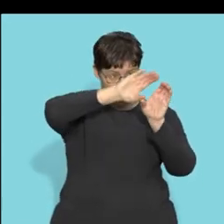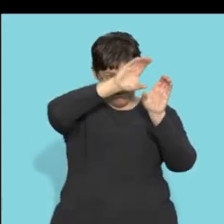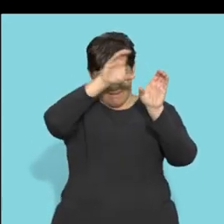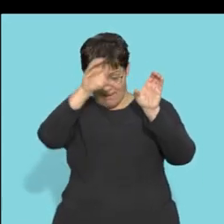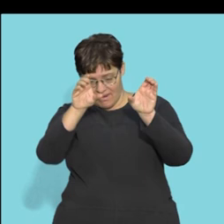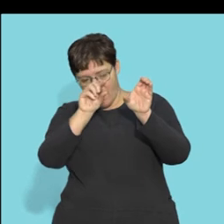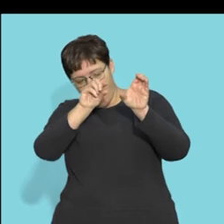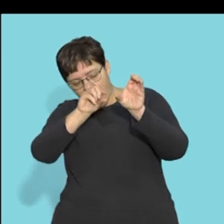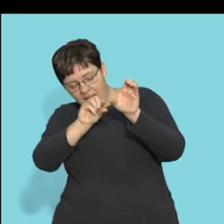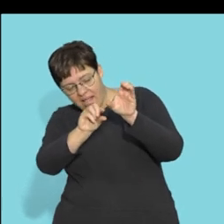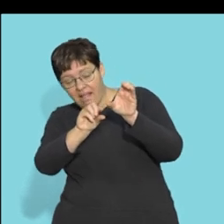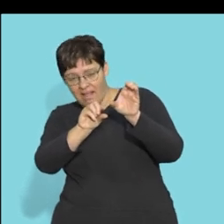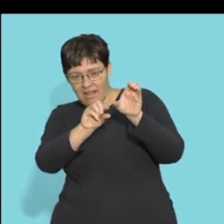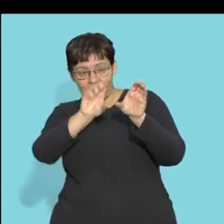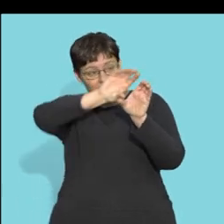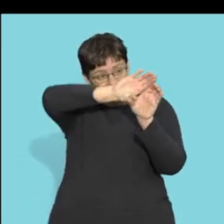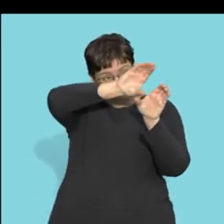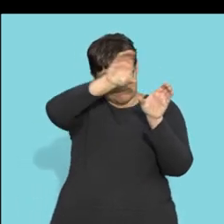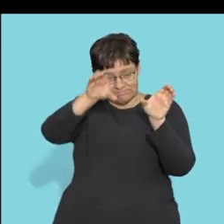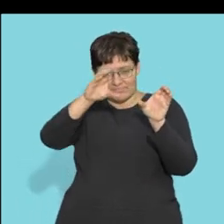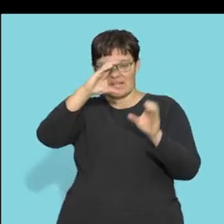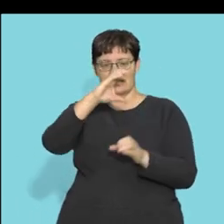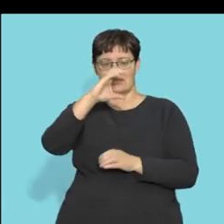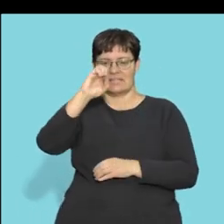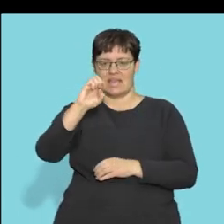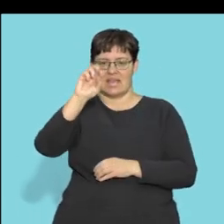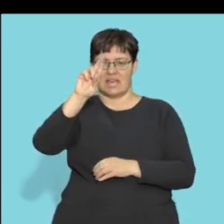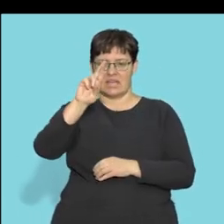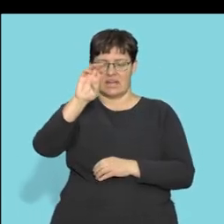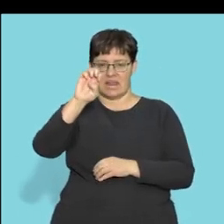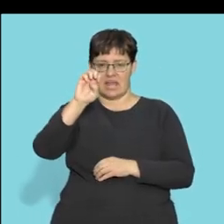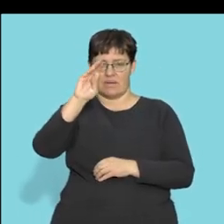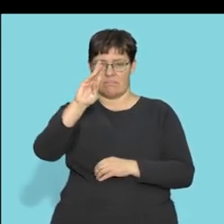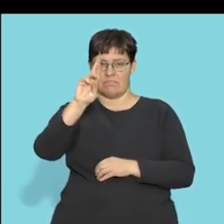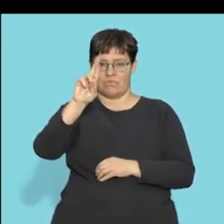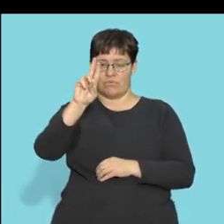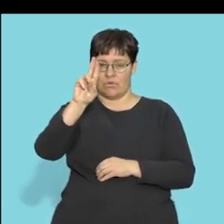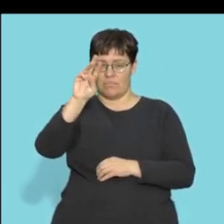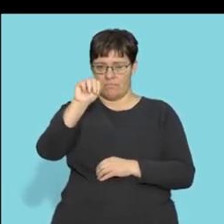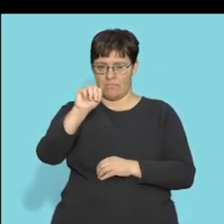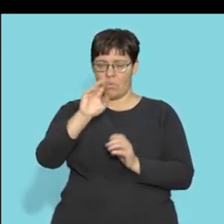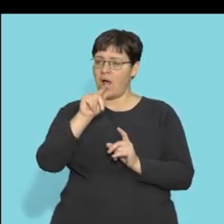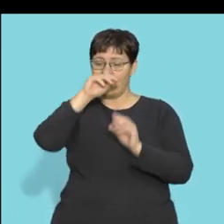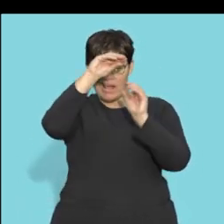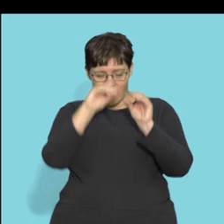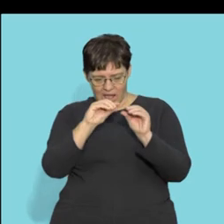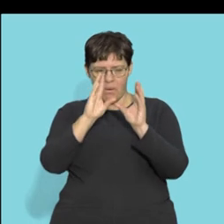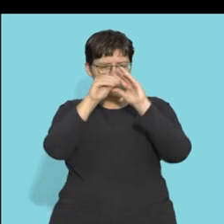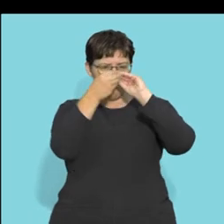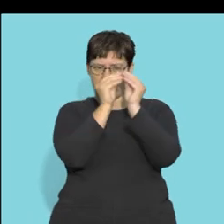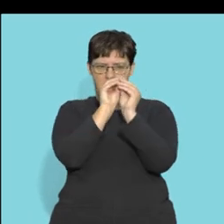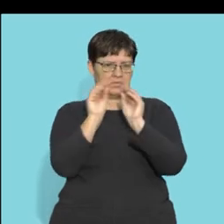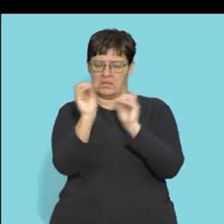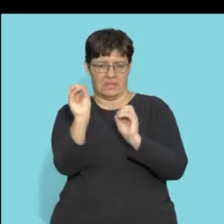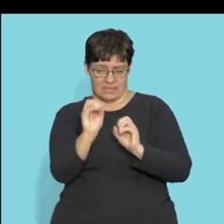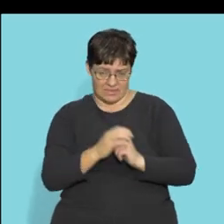the big part of the brain remember the big part of the brain is the cerebrum it's just below it because it's not folded there's no folds there